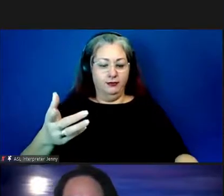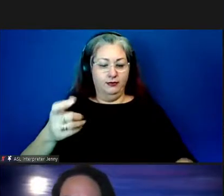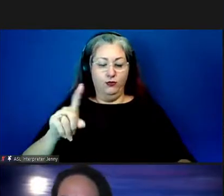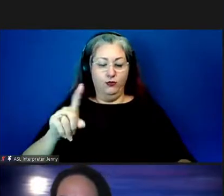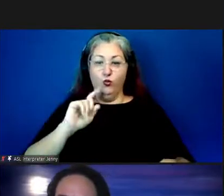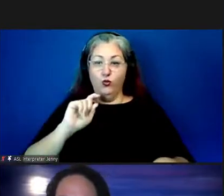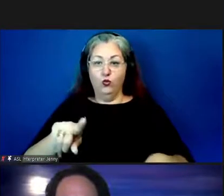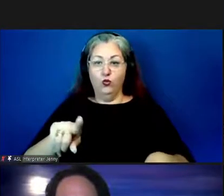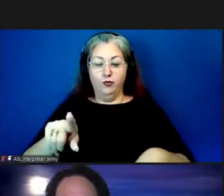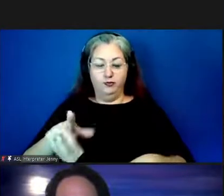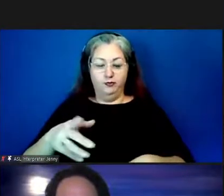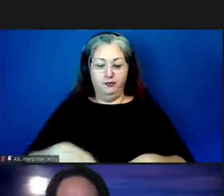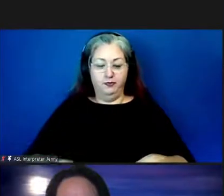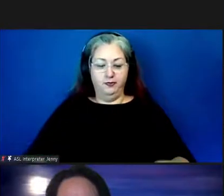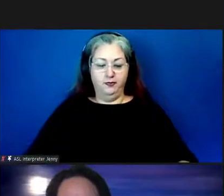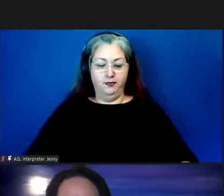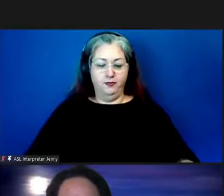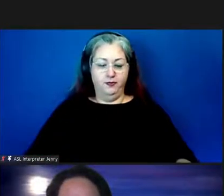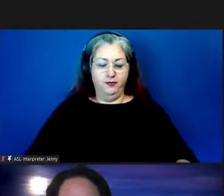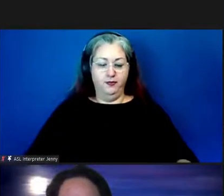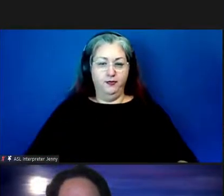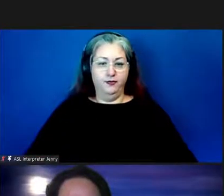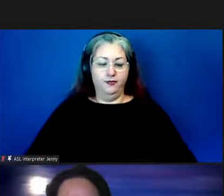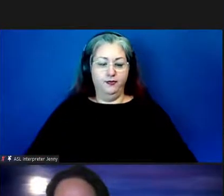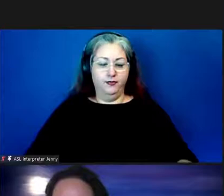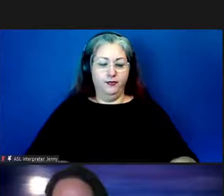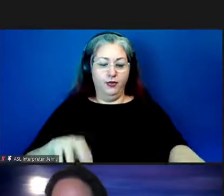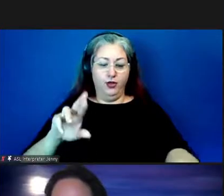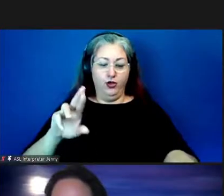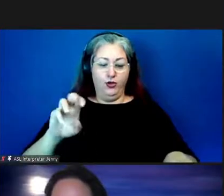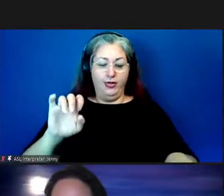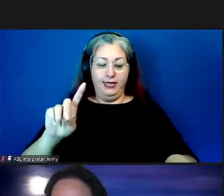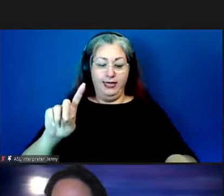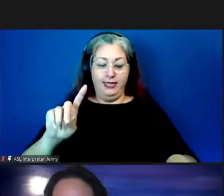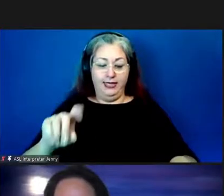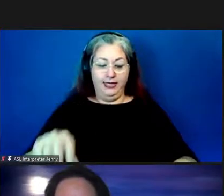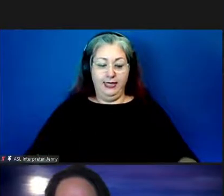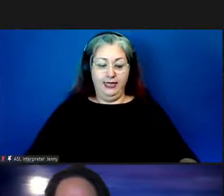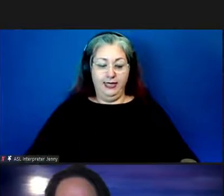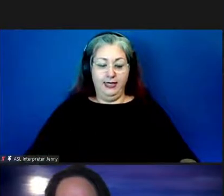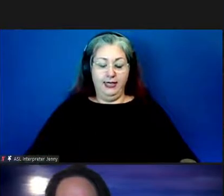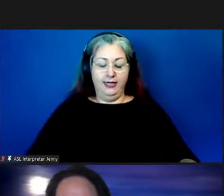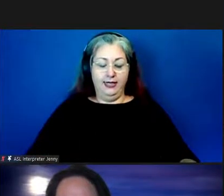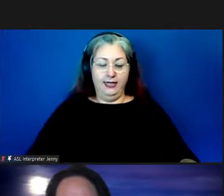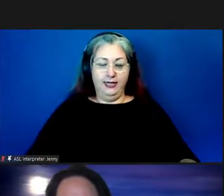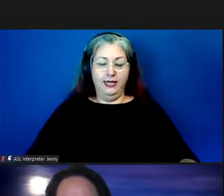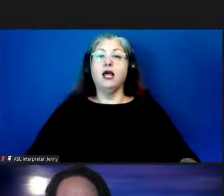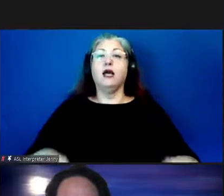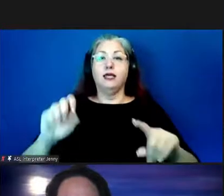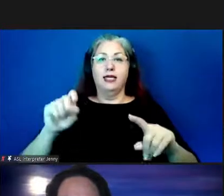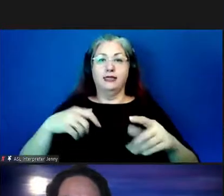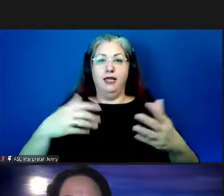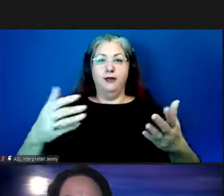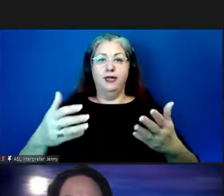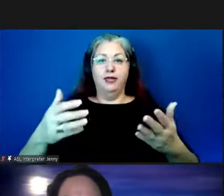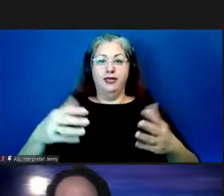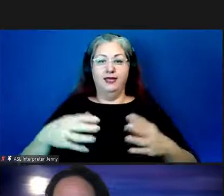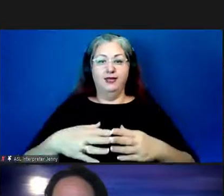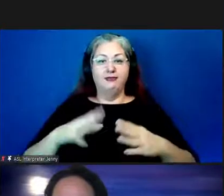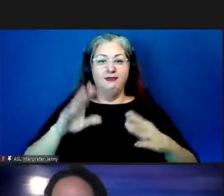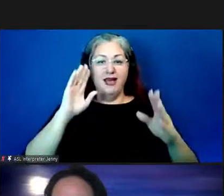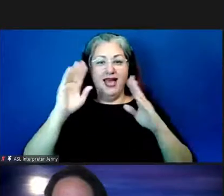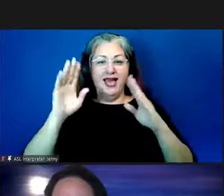reed yeah yeah i'm here hey